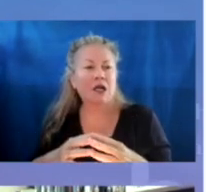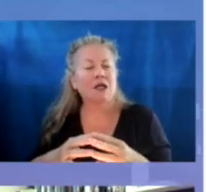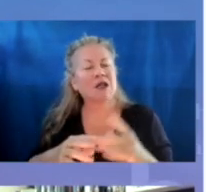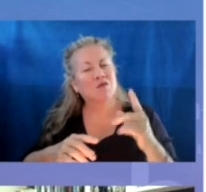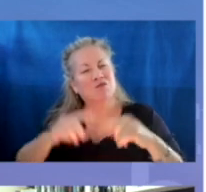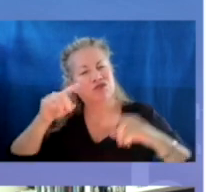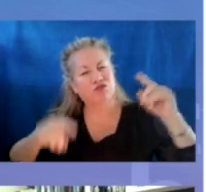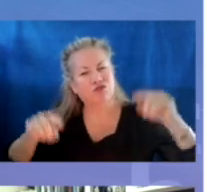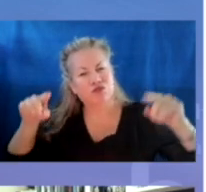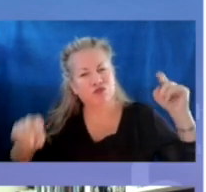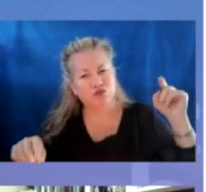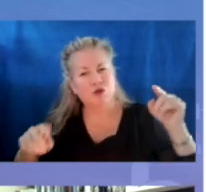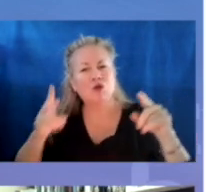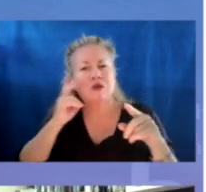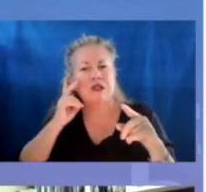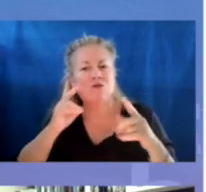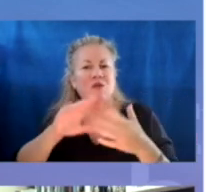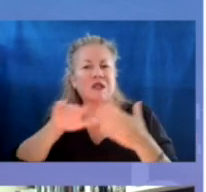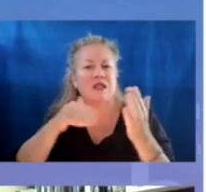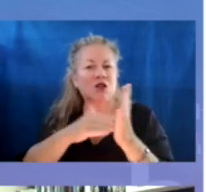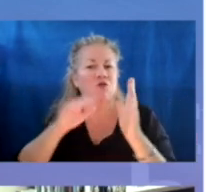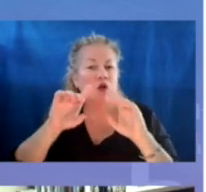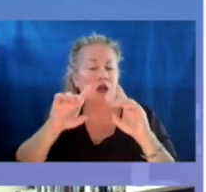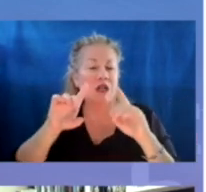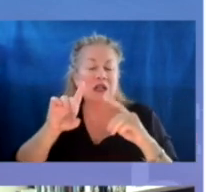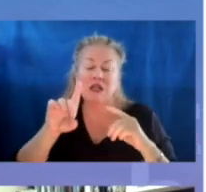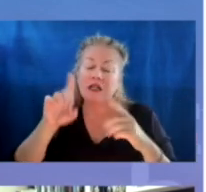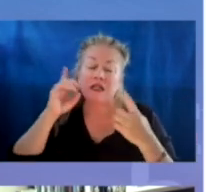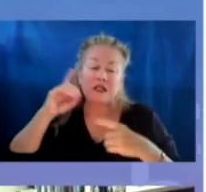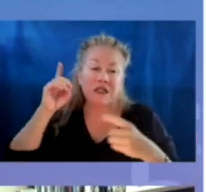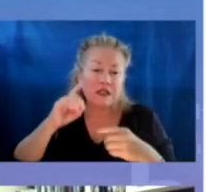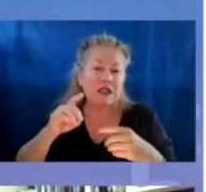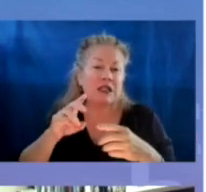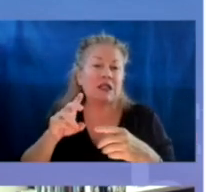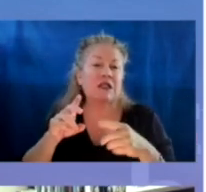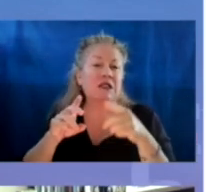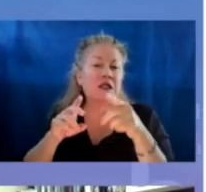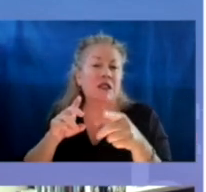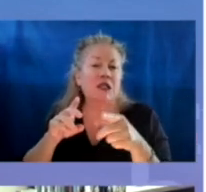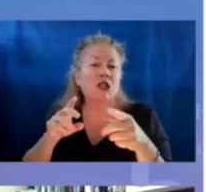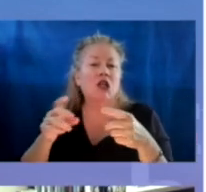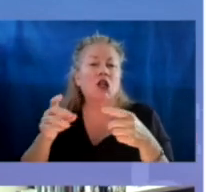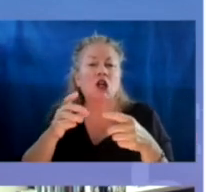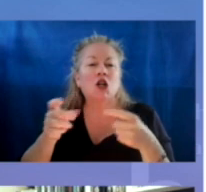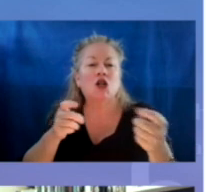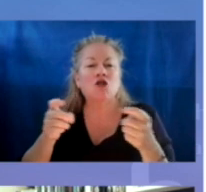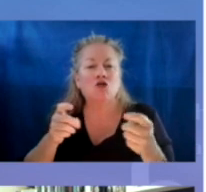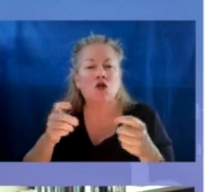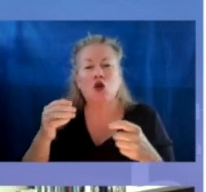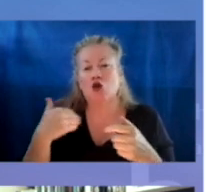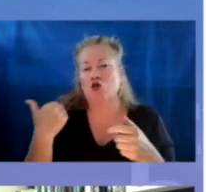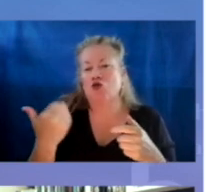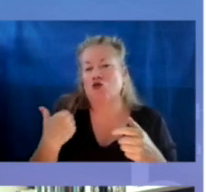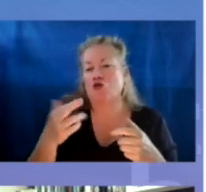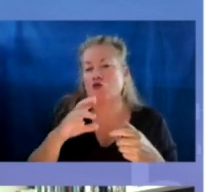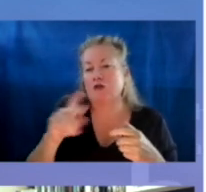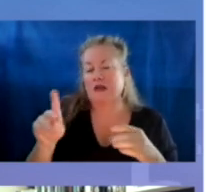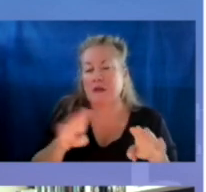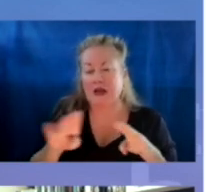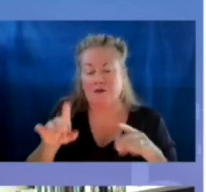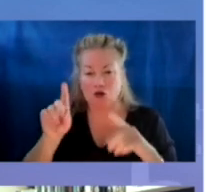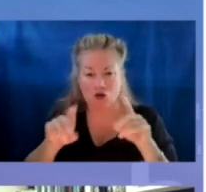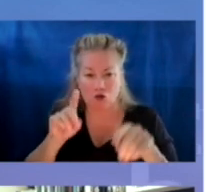disproportionalities. In this case, from the Centers for Disease Control's Youth Risk Behavior Survey, we'll also ask questions about LGBT